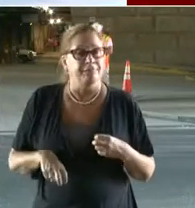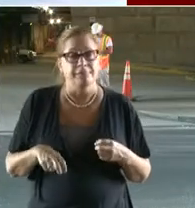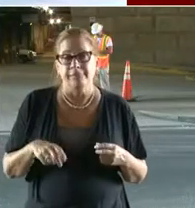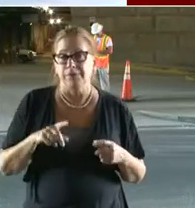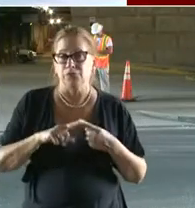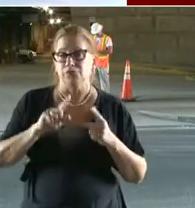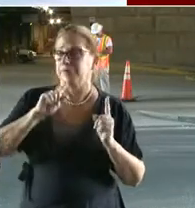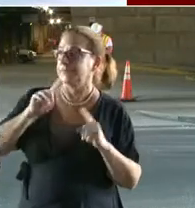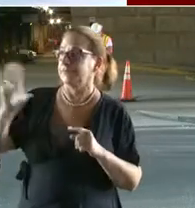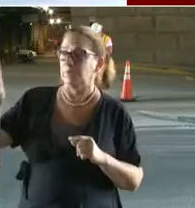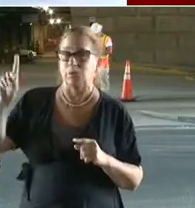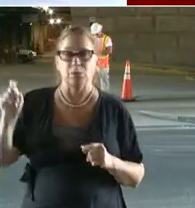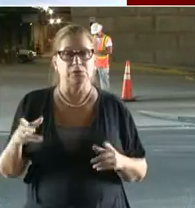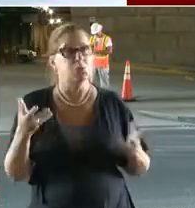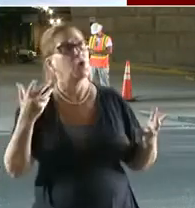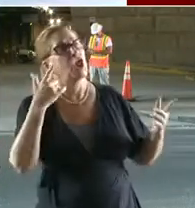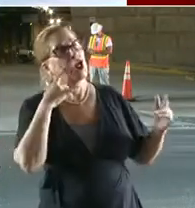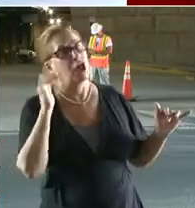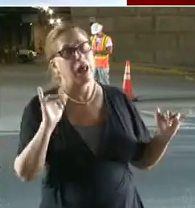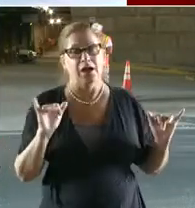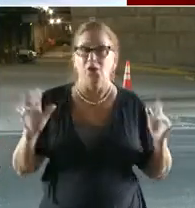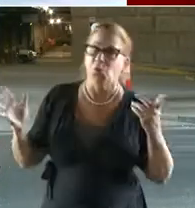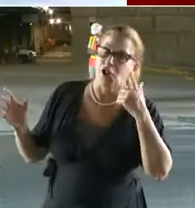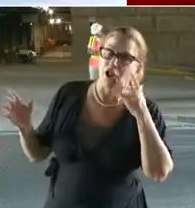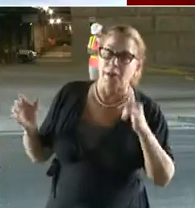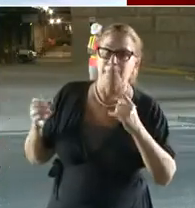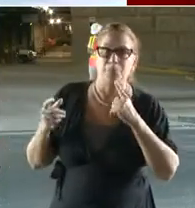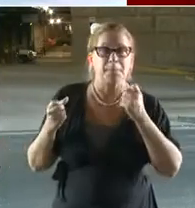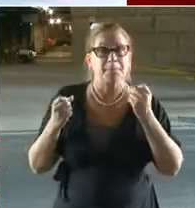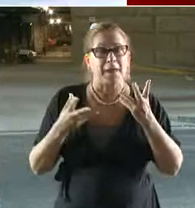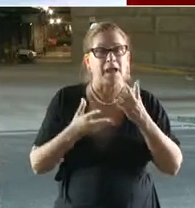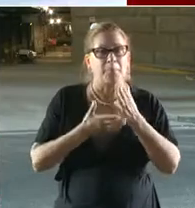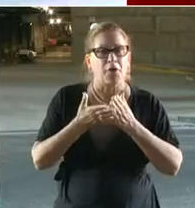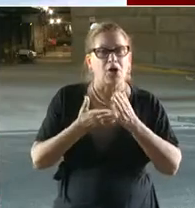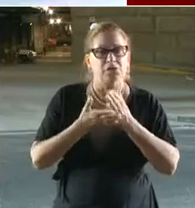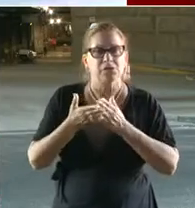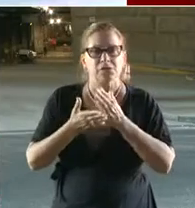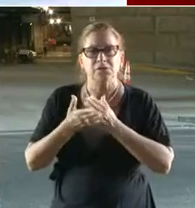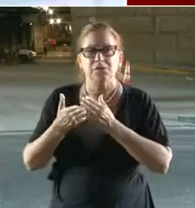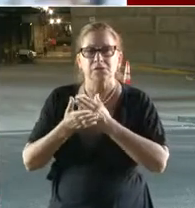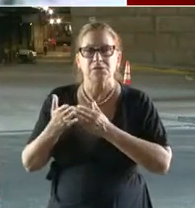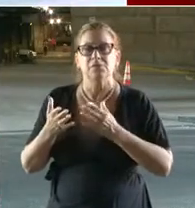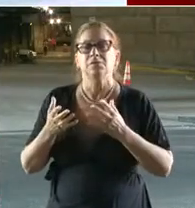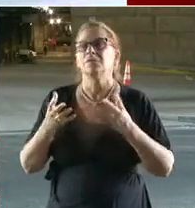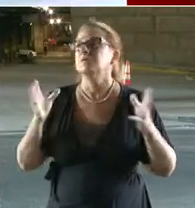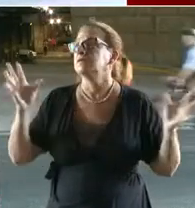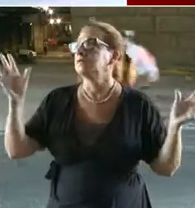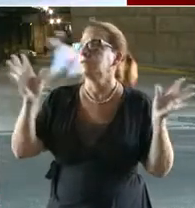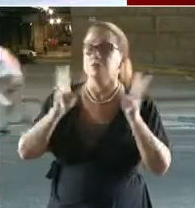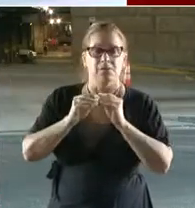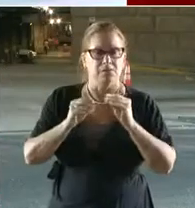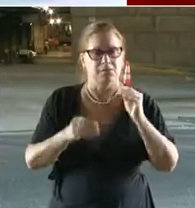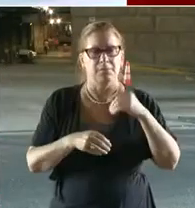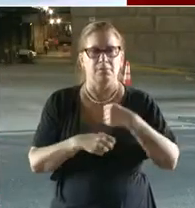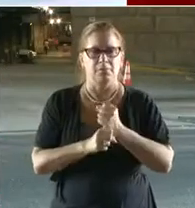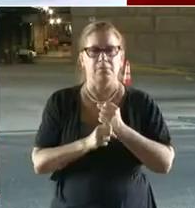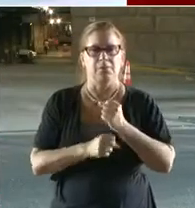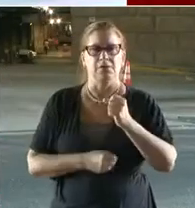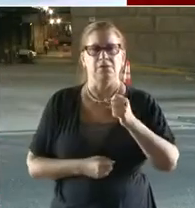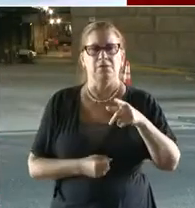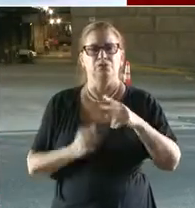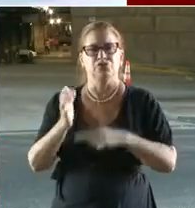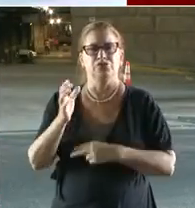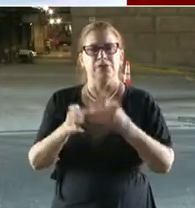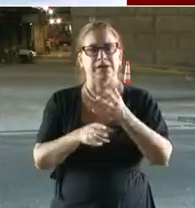to describe it because as Everett mentioned, there are a lot of different components on a bridge. If one of the elements is poor,